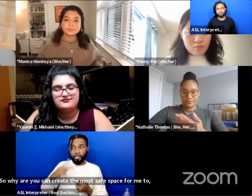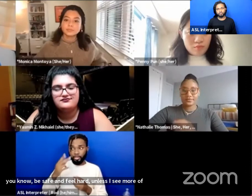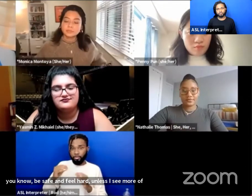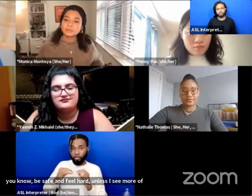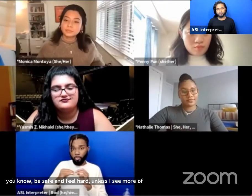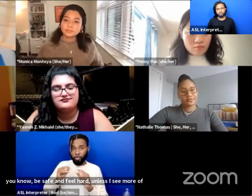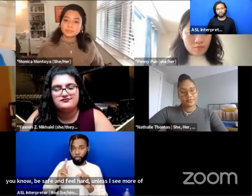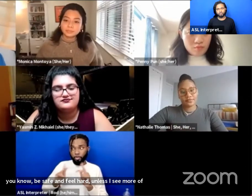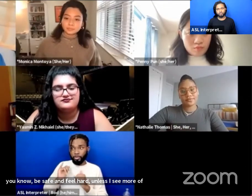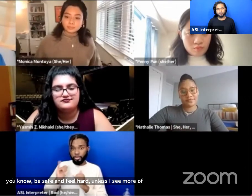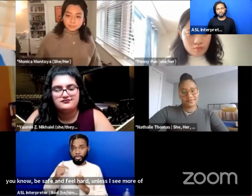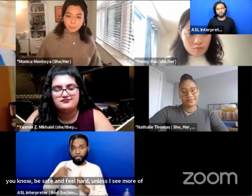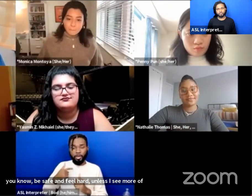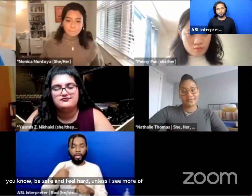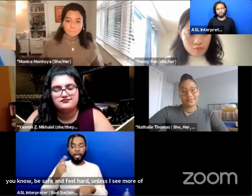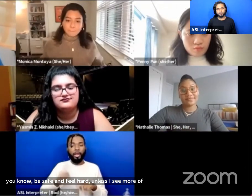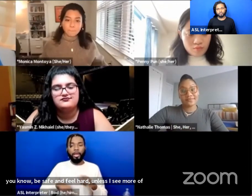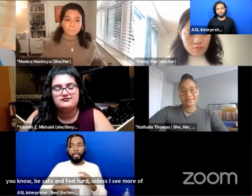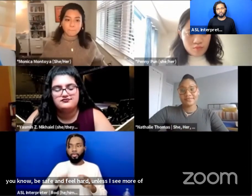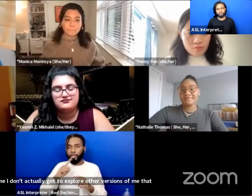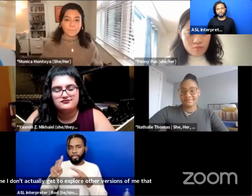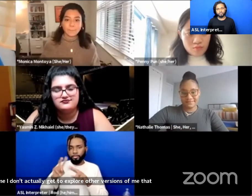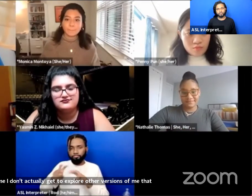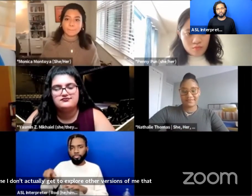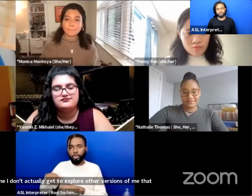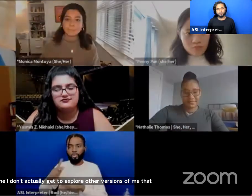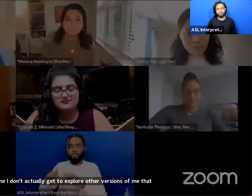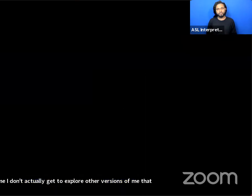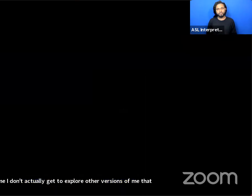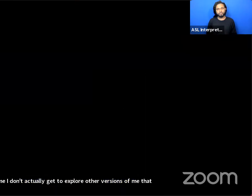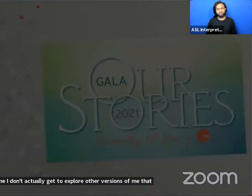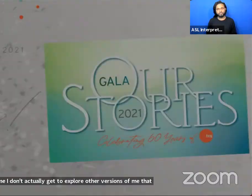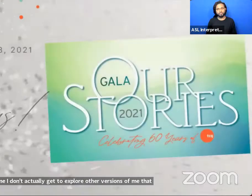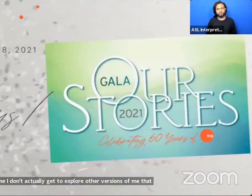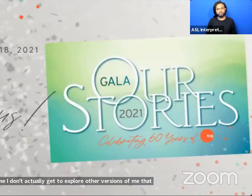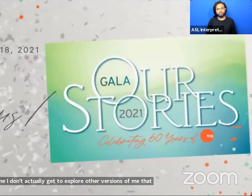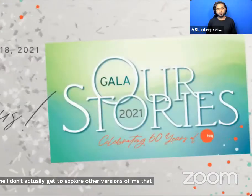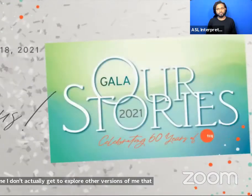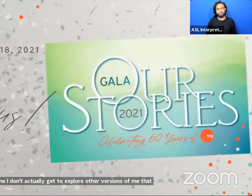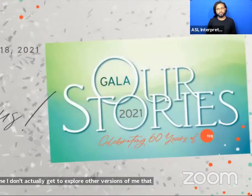don't actually get to explore other versions of me that i have not brought into the room today